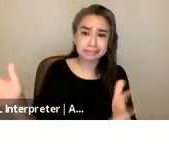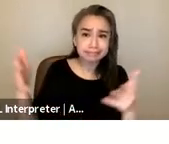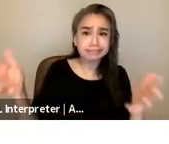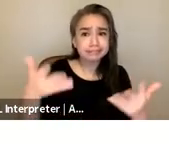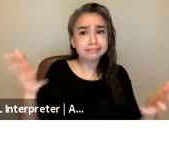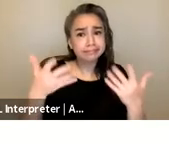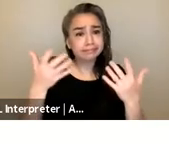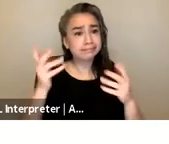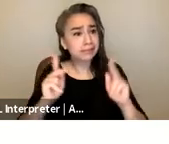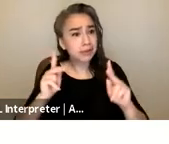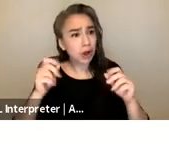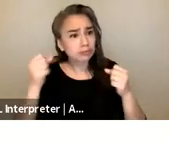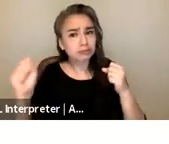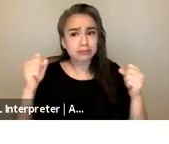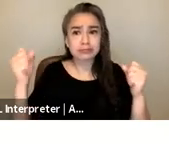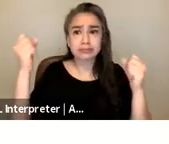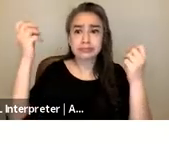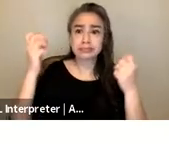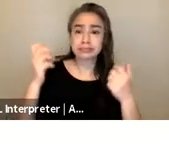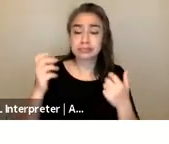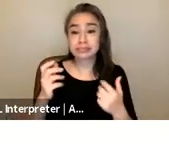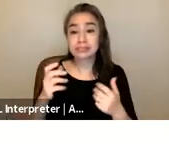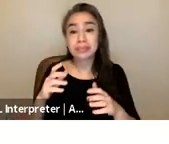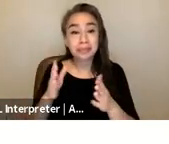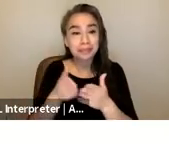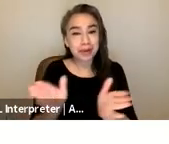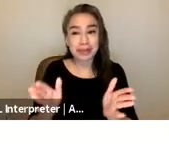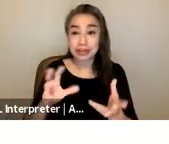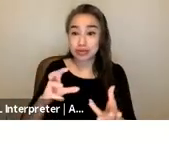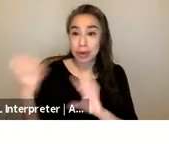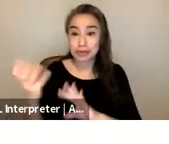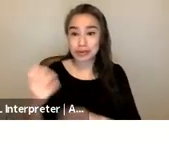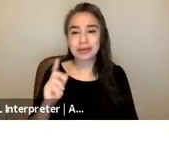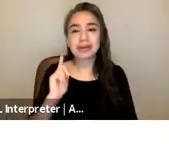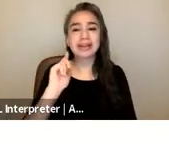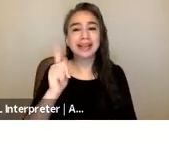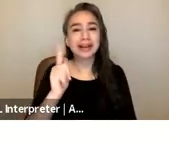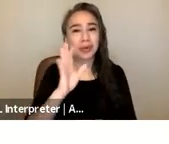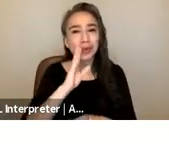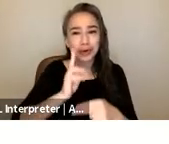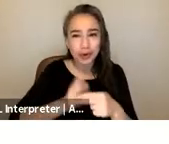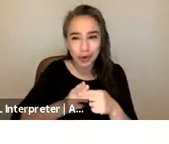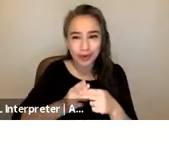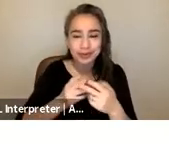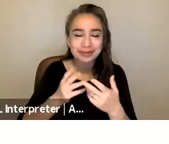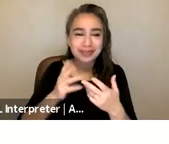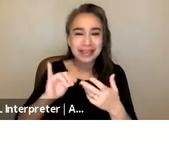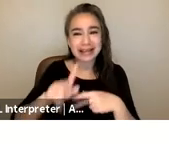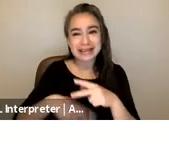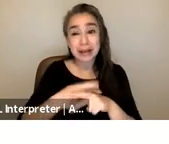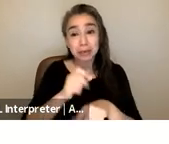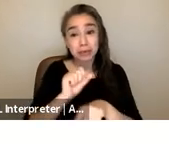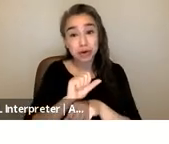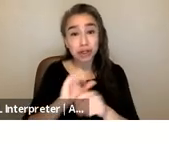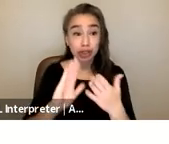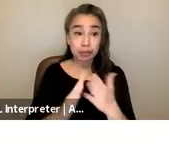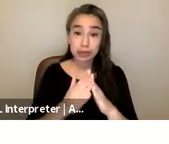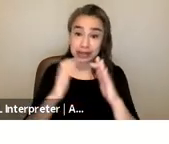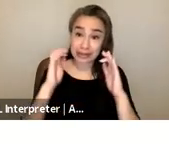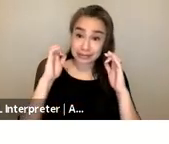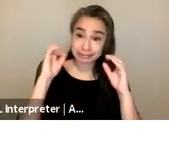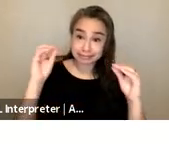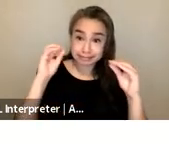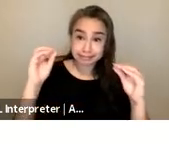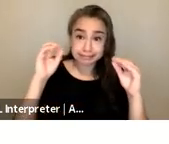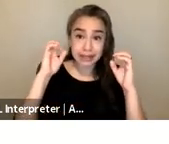began conducting things that would later be called in our organizations community education a type of community advocacy that really